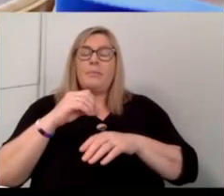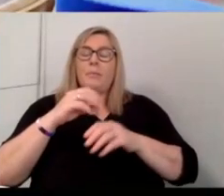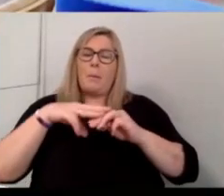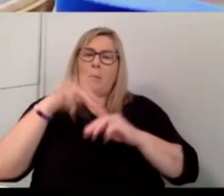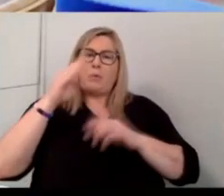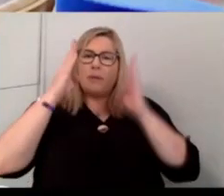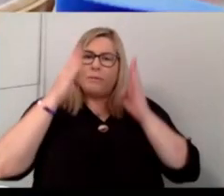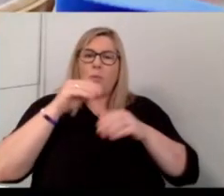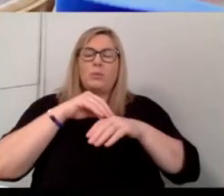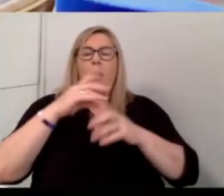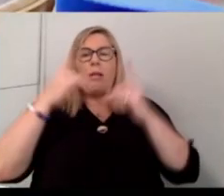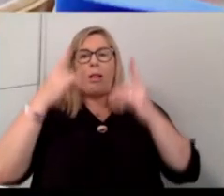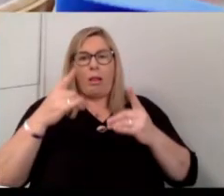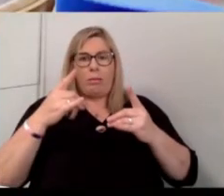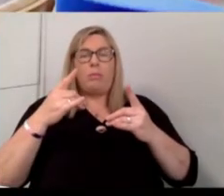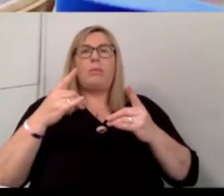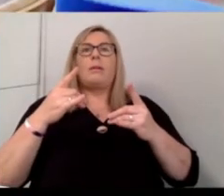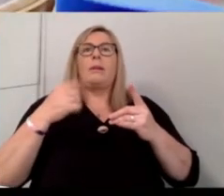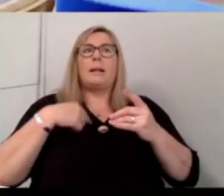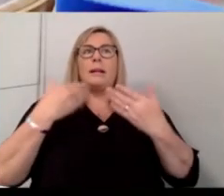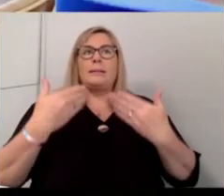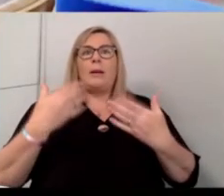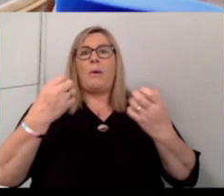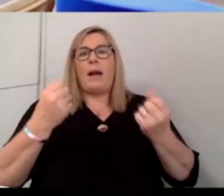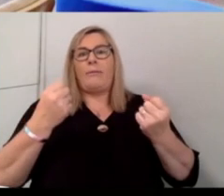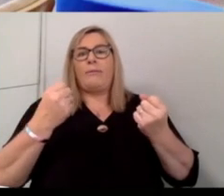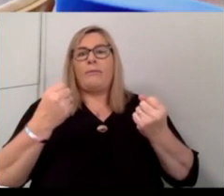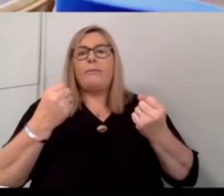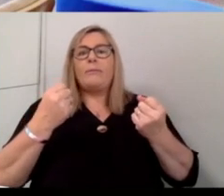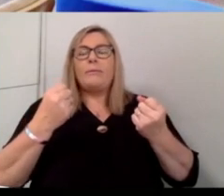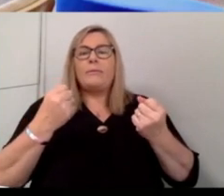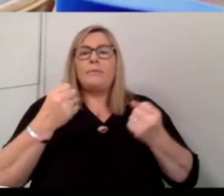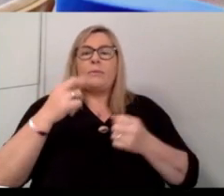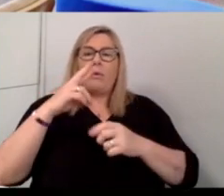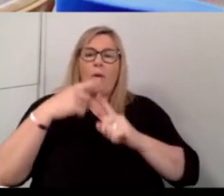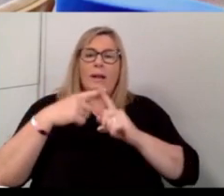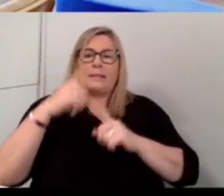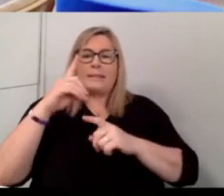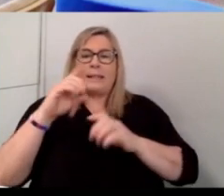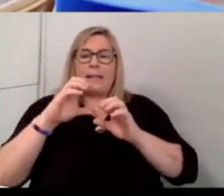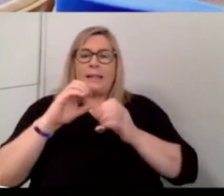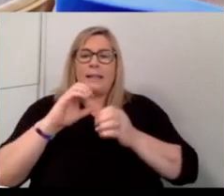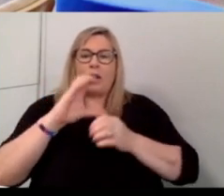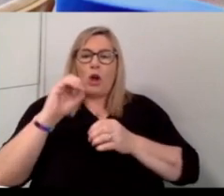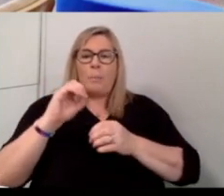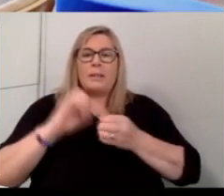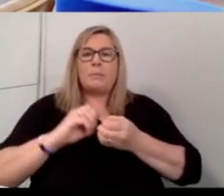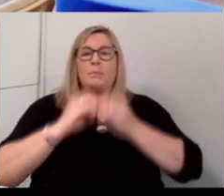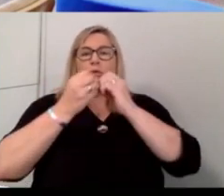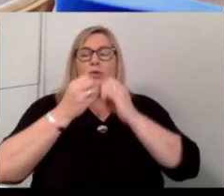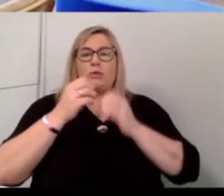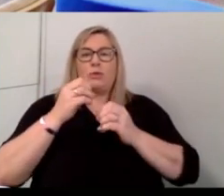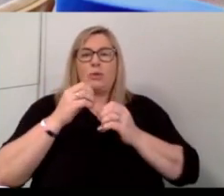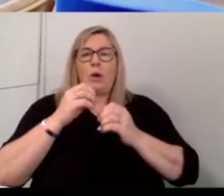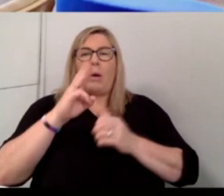and I now have, it's largely an R&D company producing prototypes in